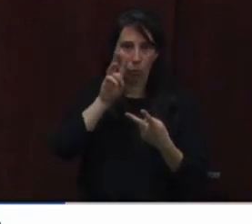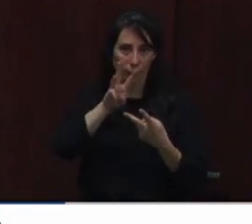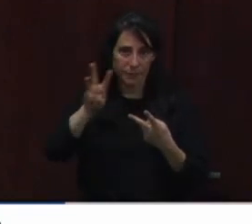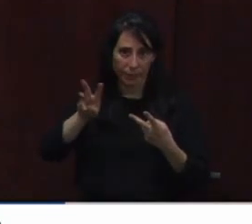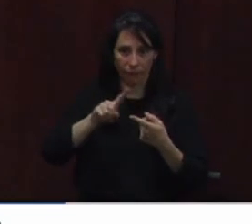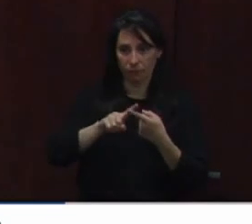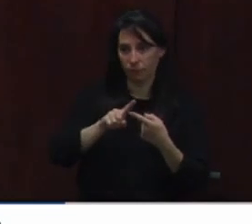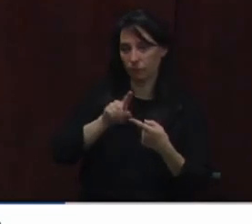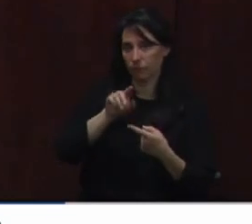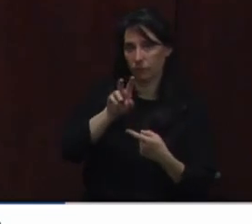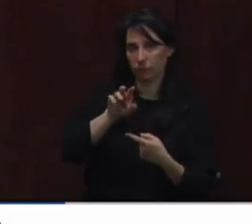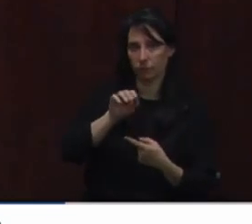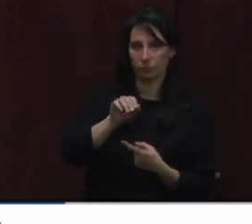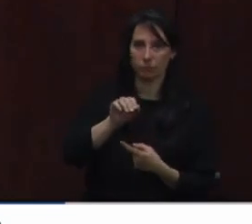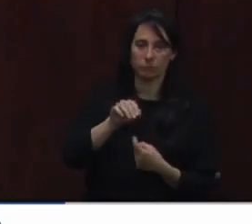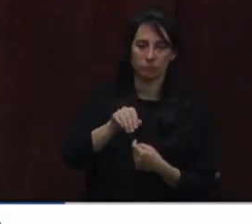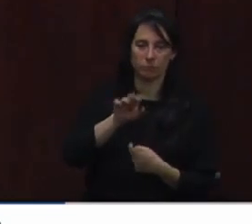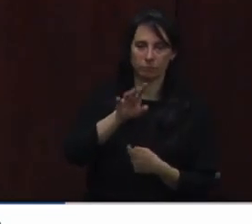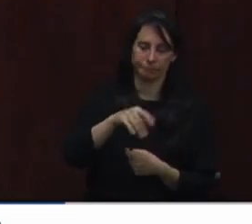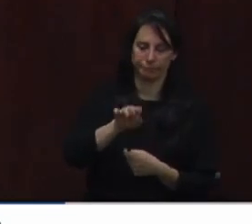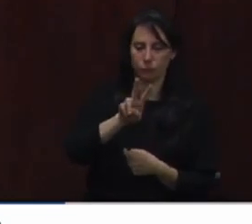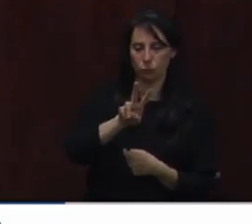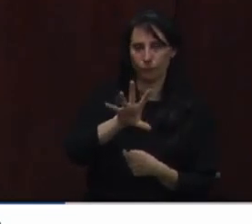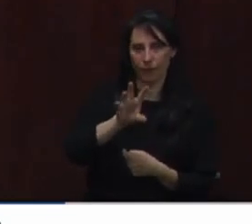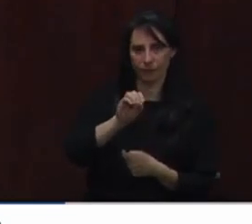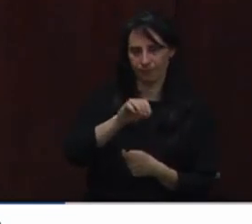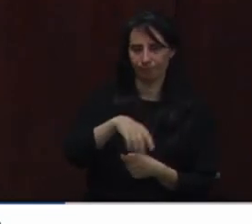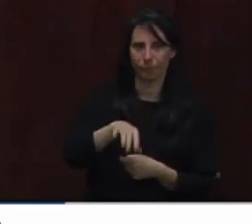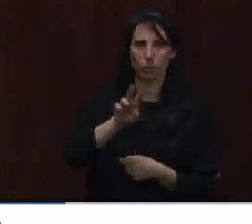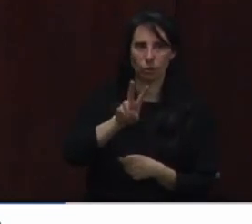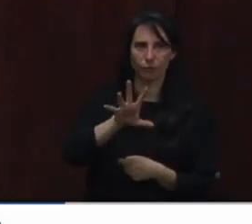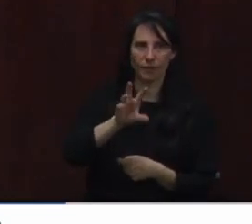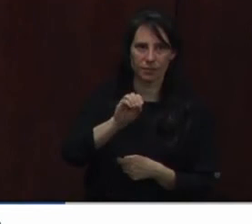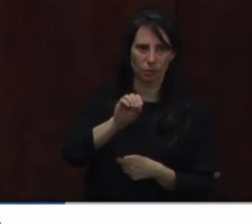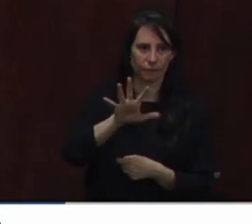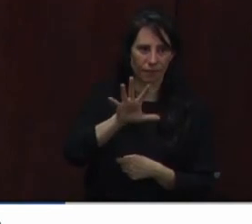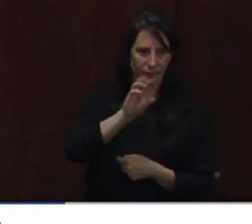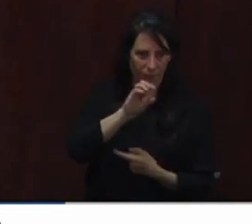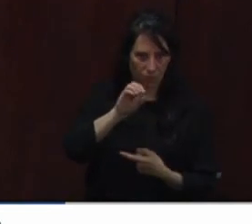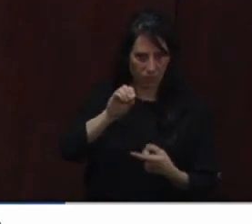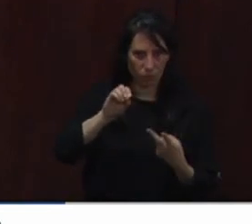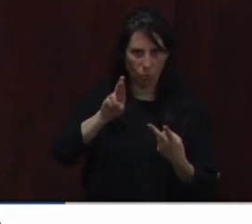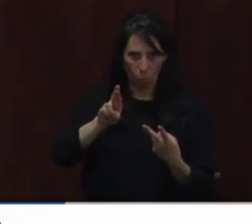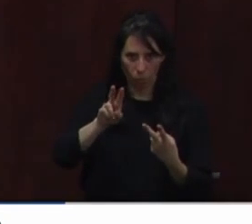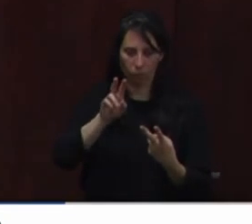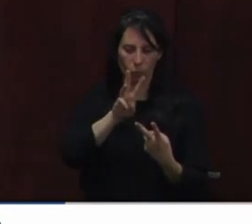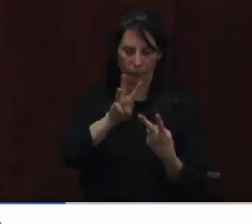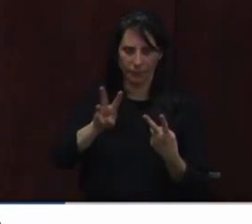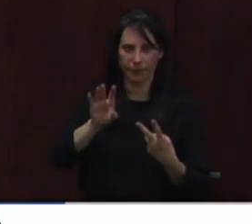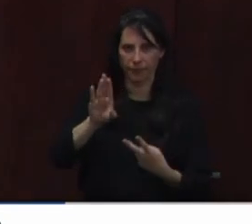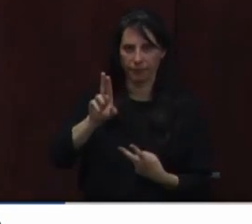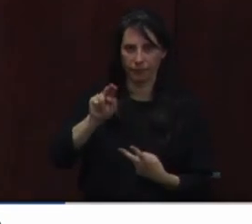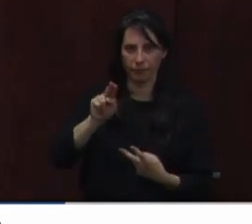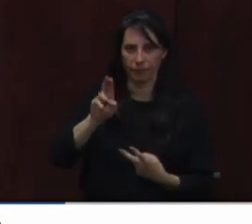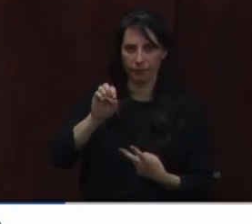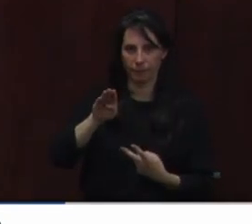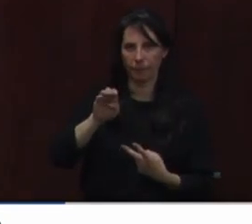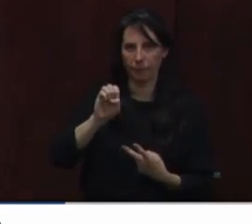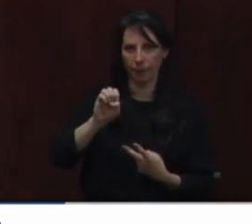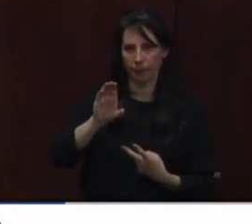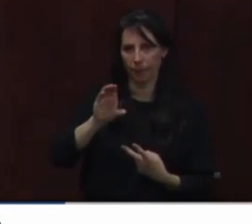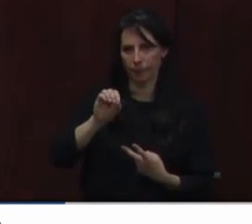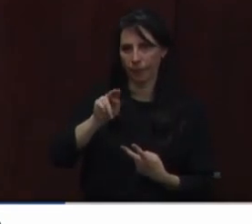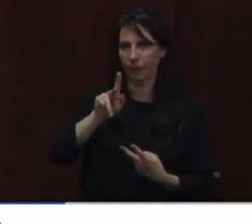828-250-5000 or you can visit buncombecounty.org to